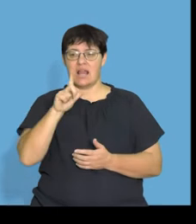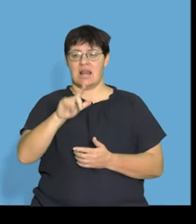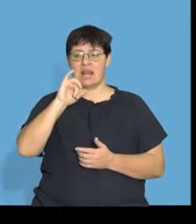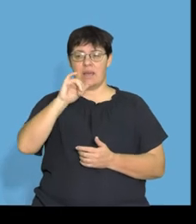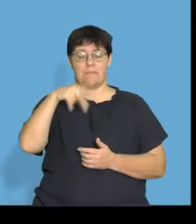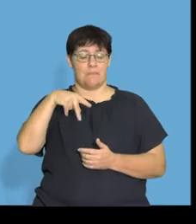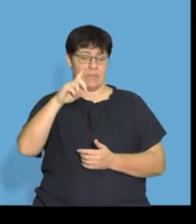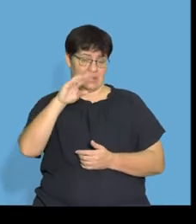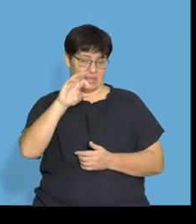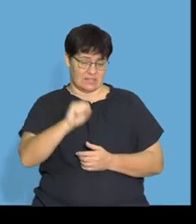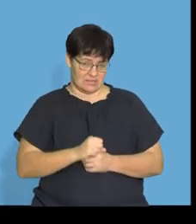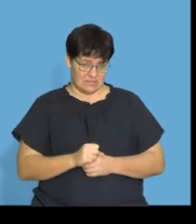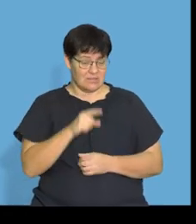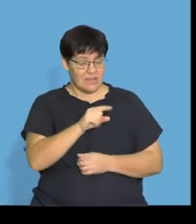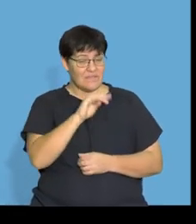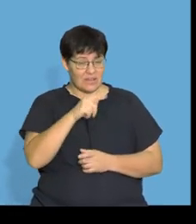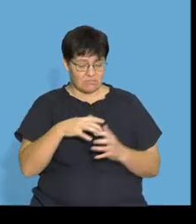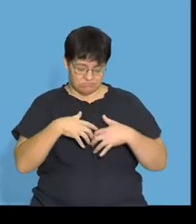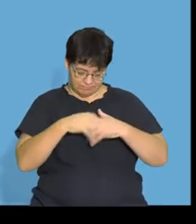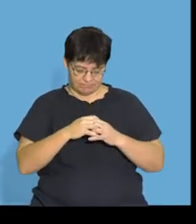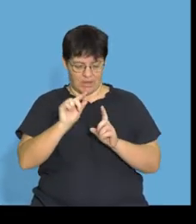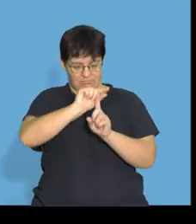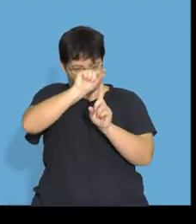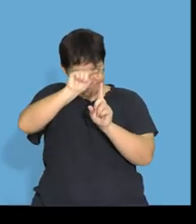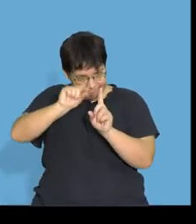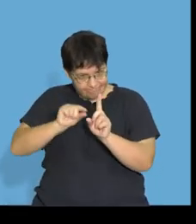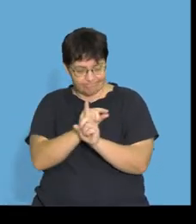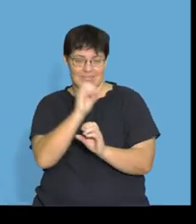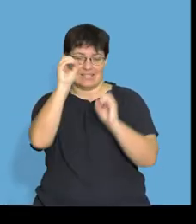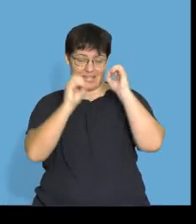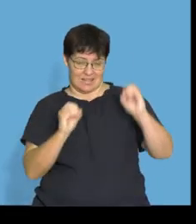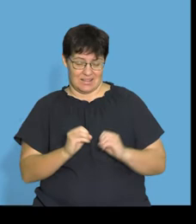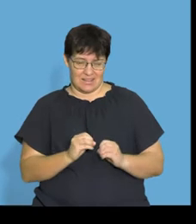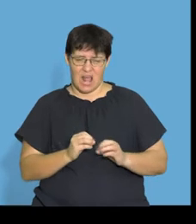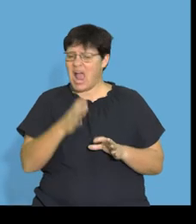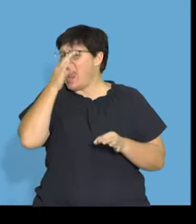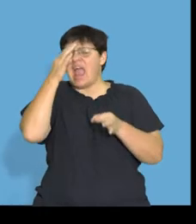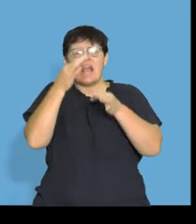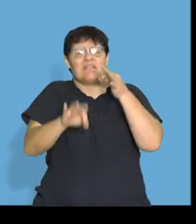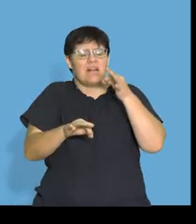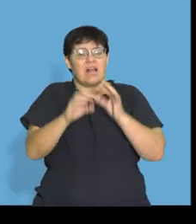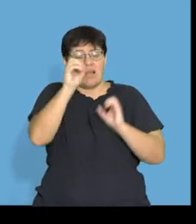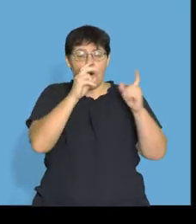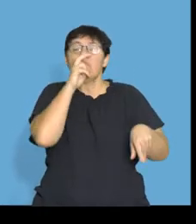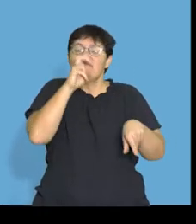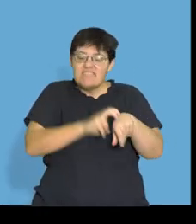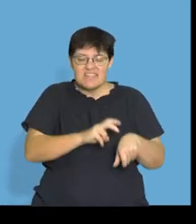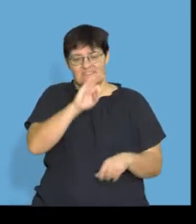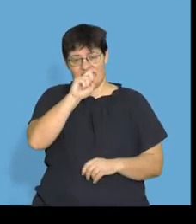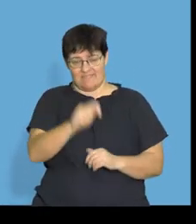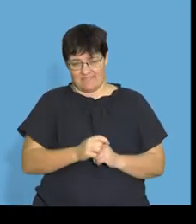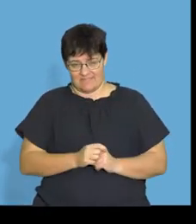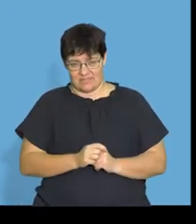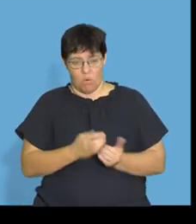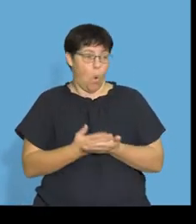Guys, fats are essential for building our cell membranes. They're a simple unit in our body. It needs